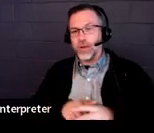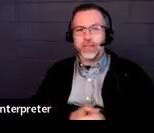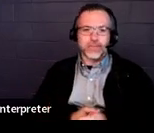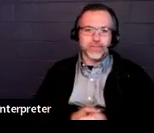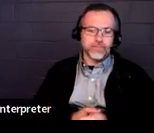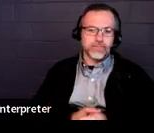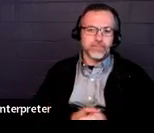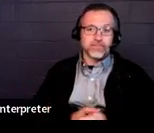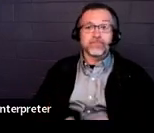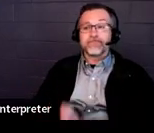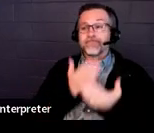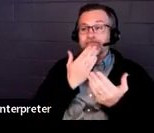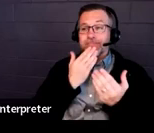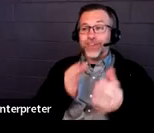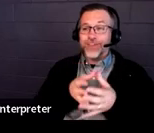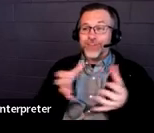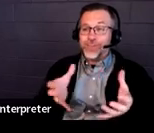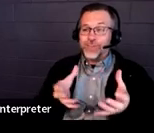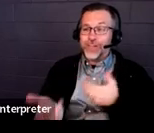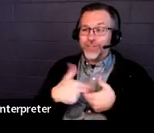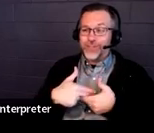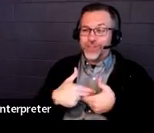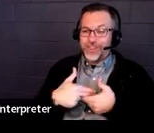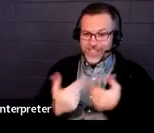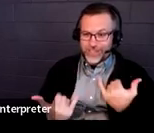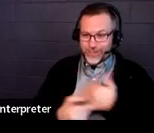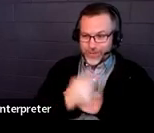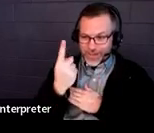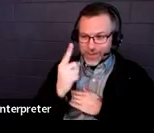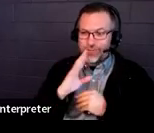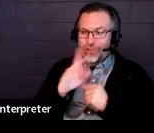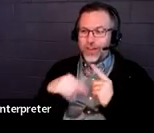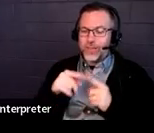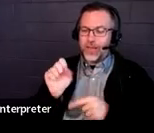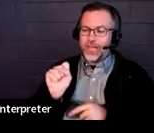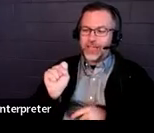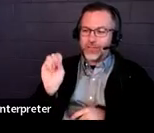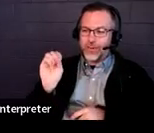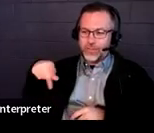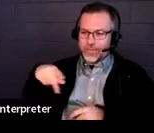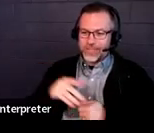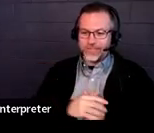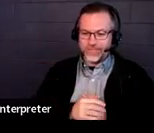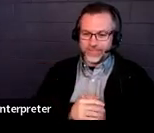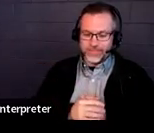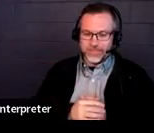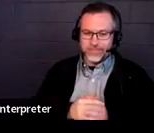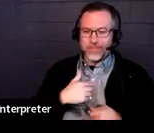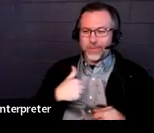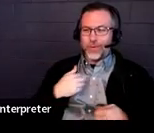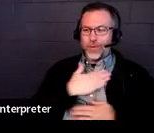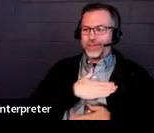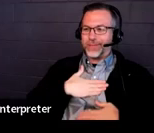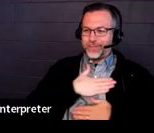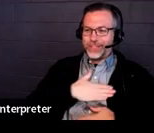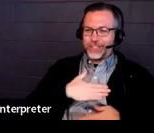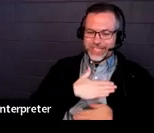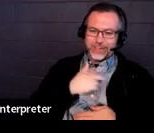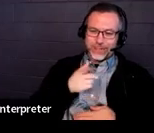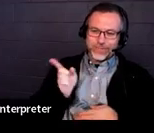And thank you so much for joining us today to go over that summary of performance form. We appreciate it.